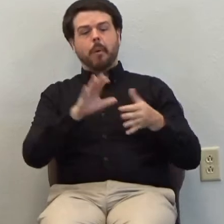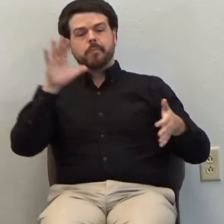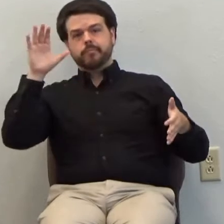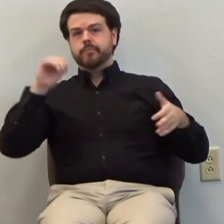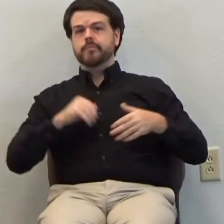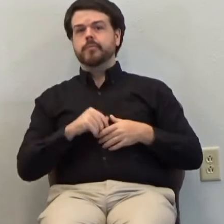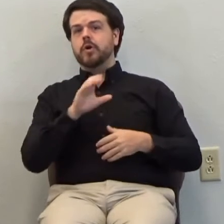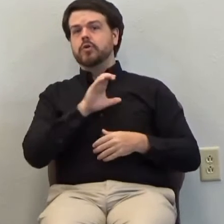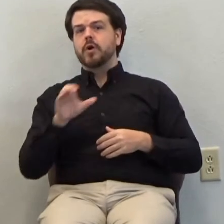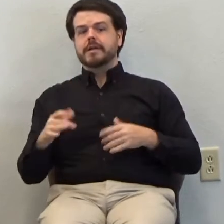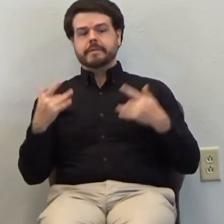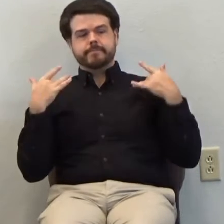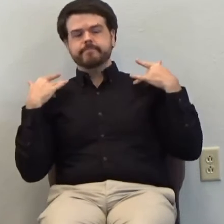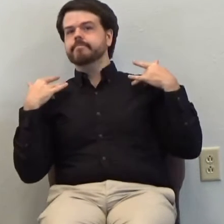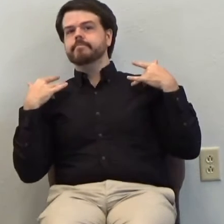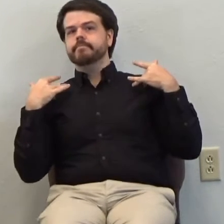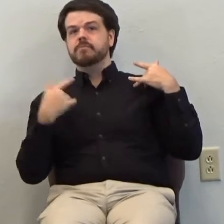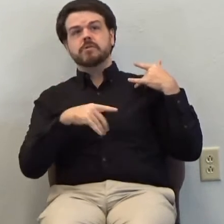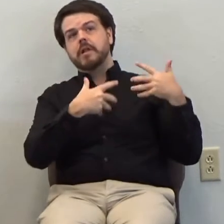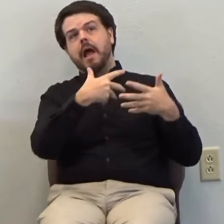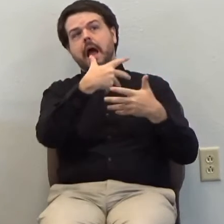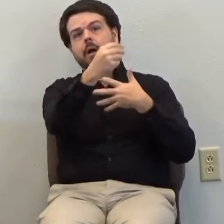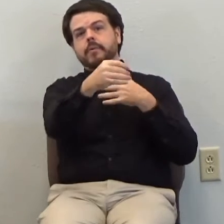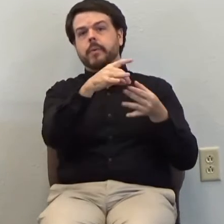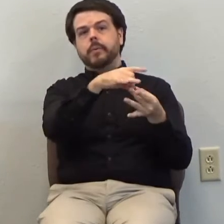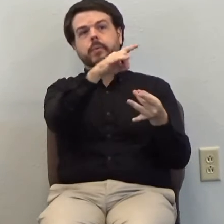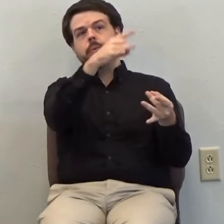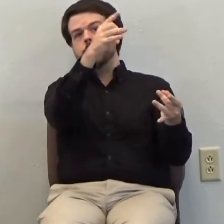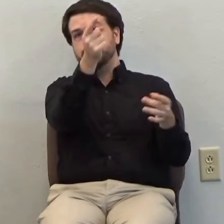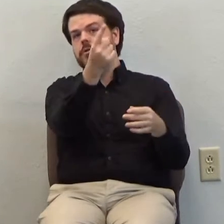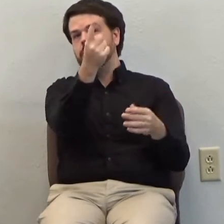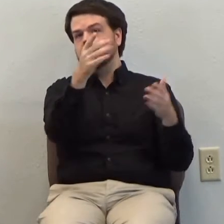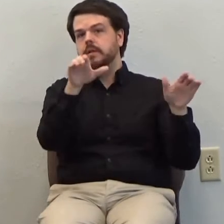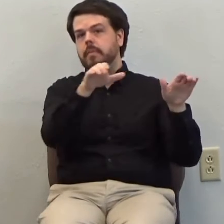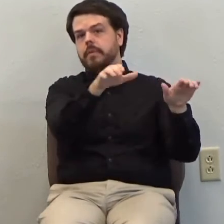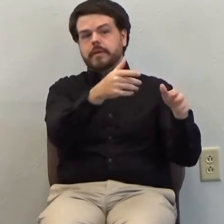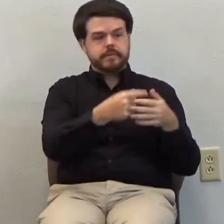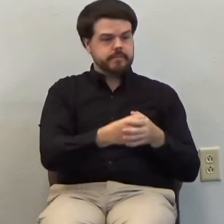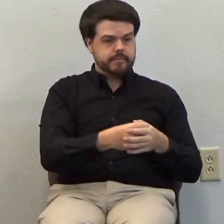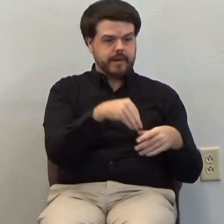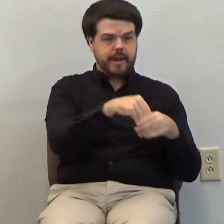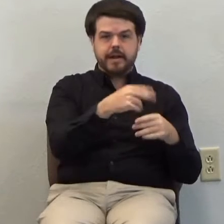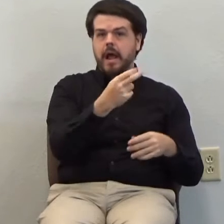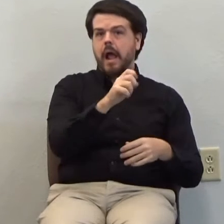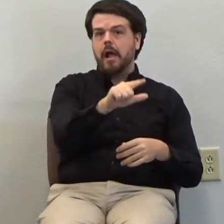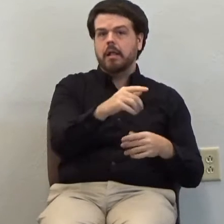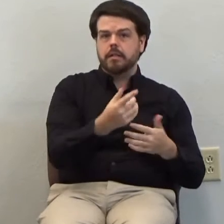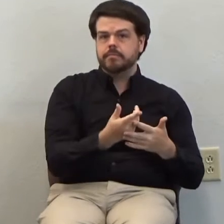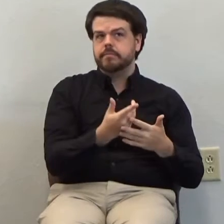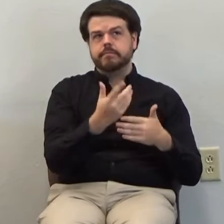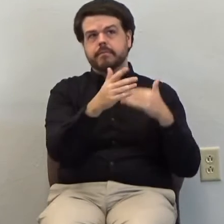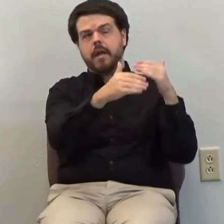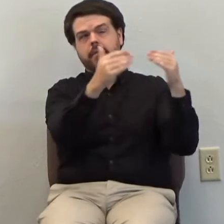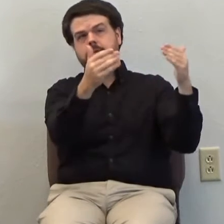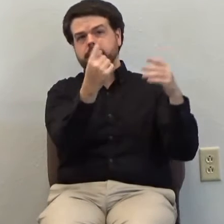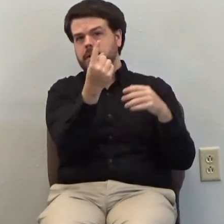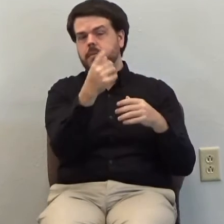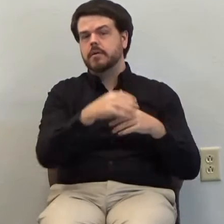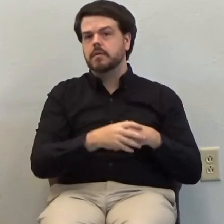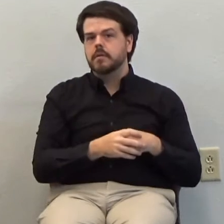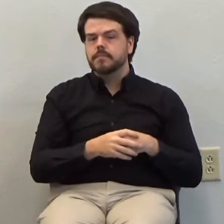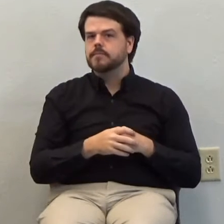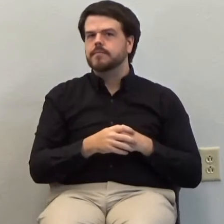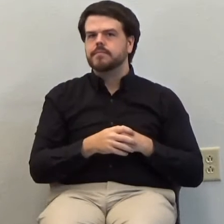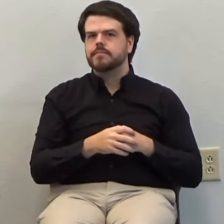with them anymore. They're just out there somewhere doing something in hell or wherever they might go. Some people might